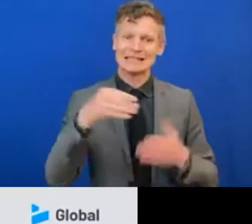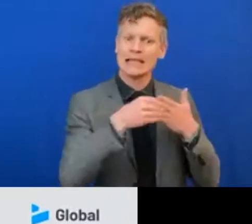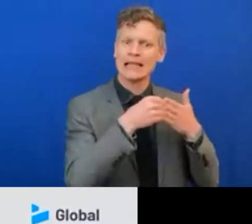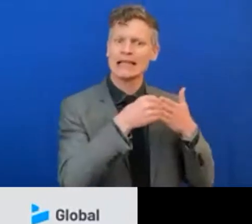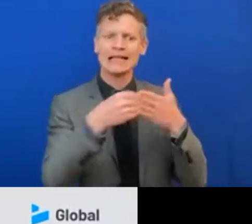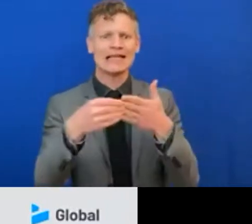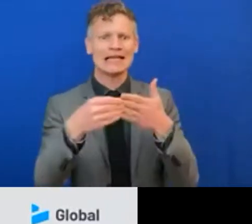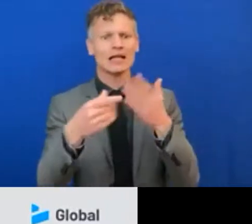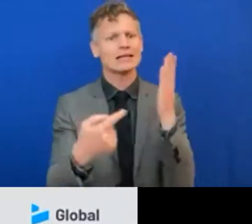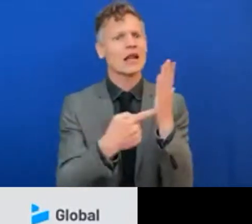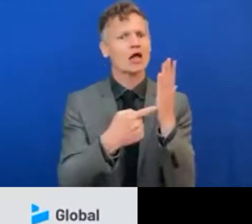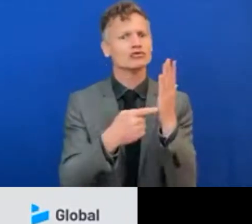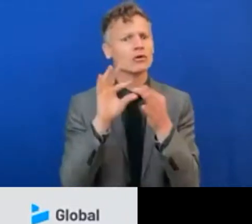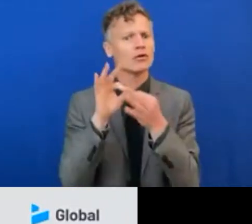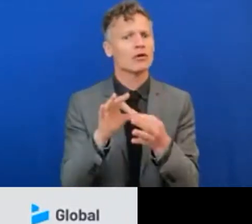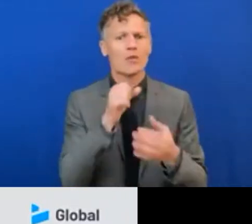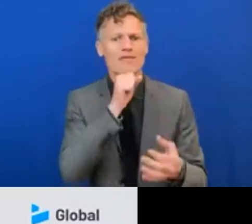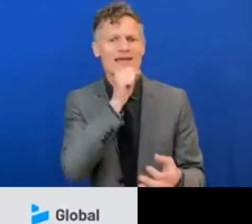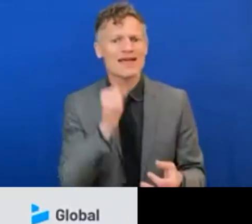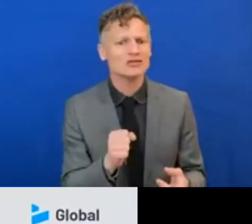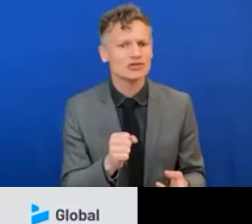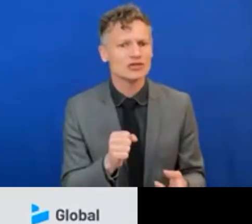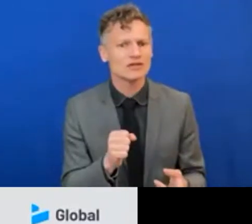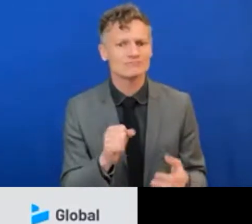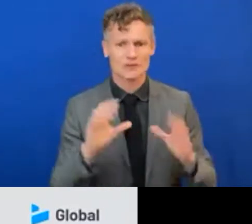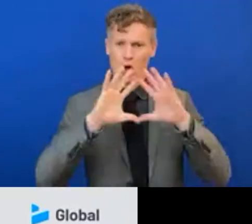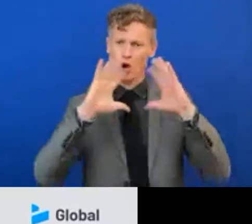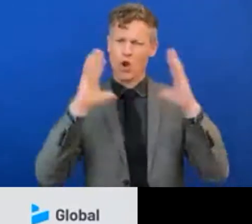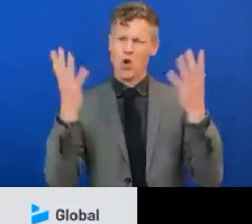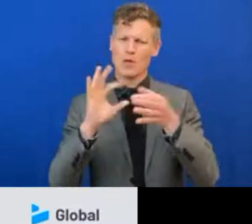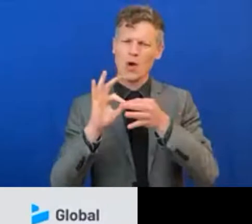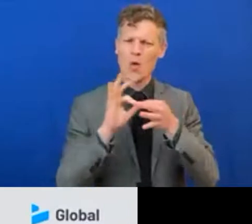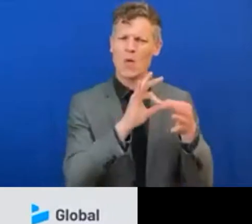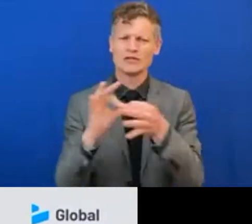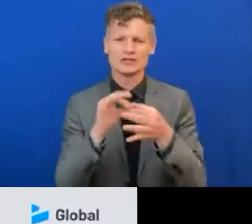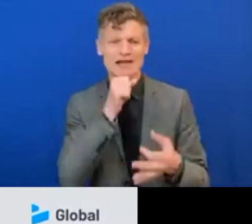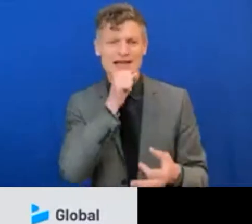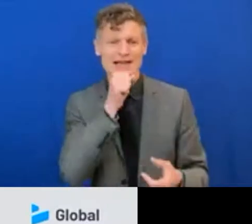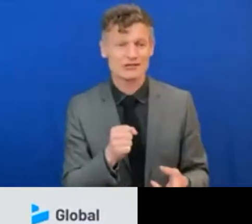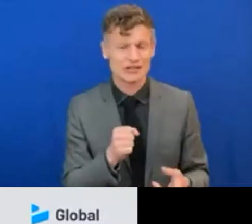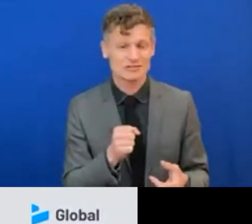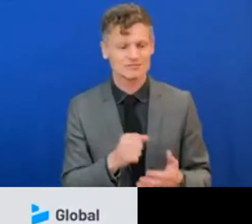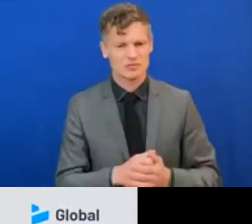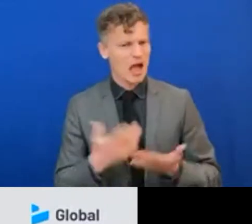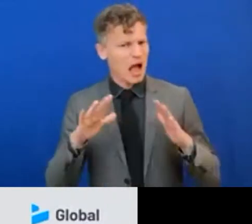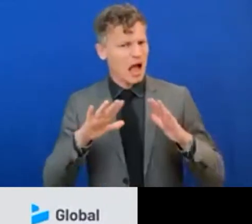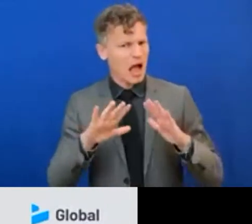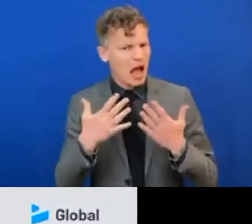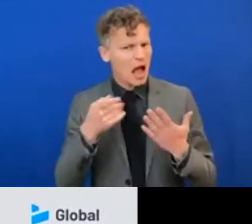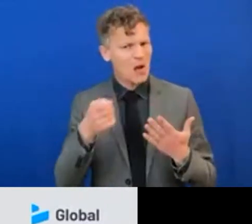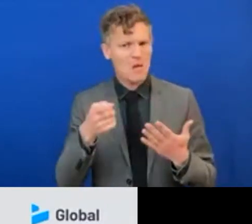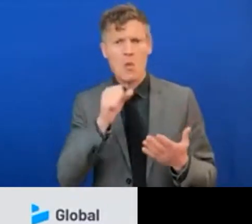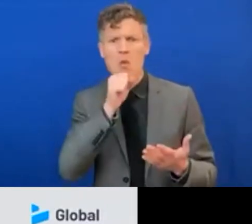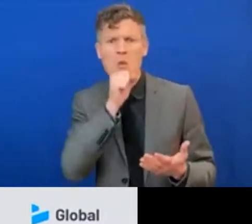accessibility for the ICTs for older people, which probably includes myself, by the way?